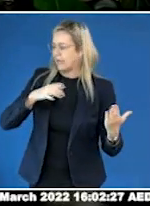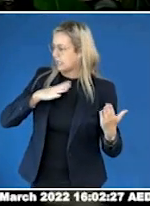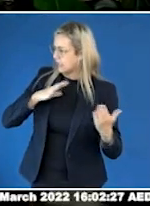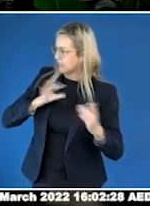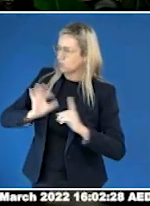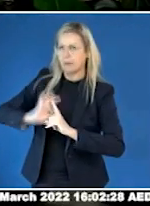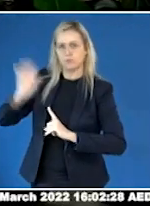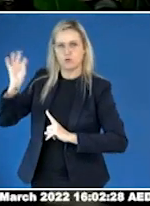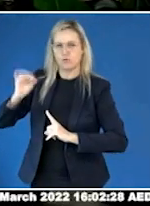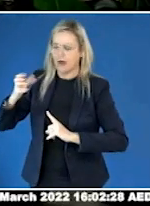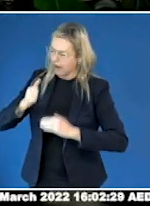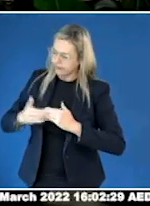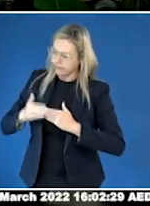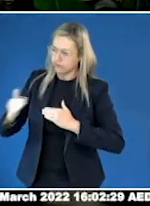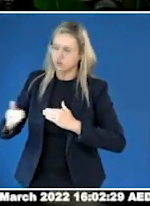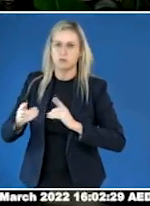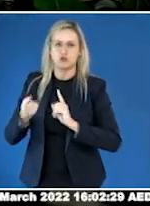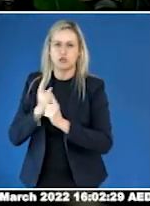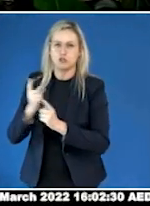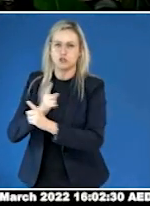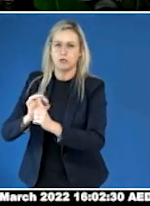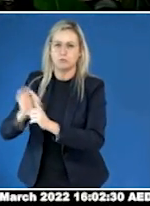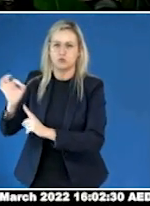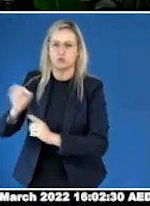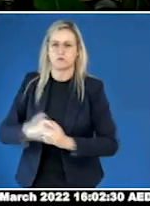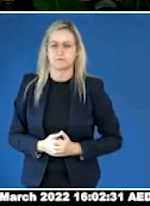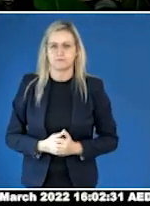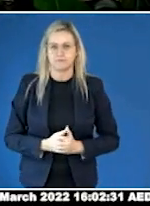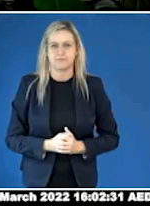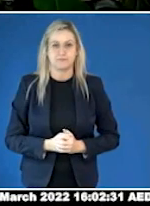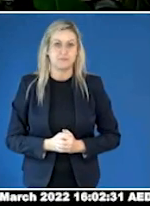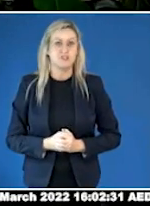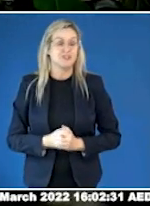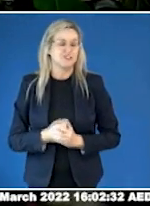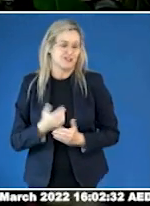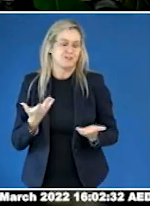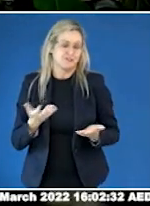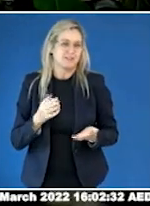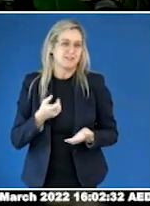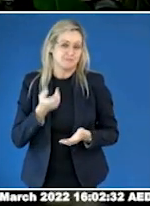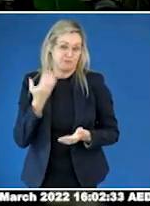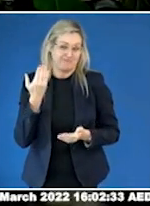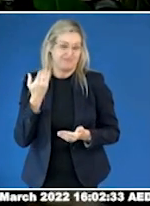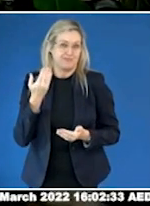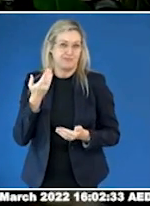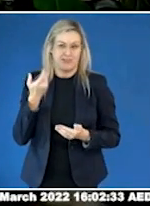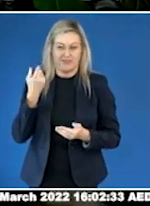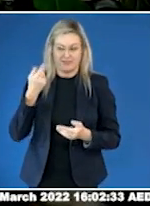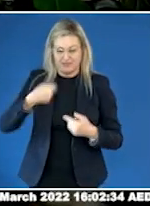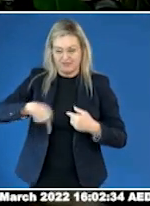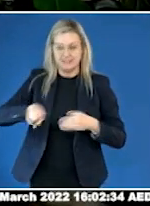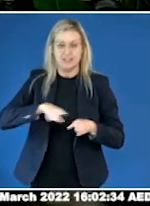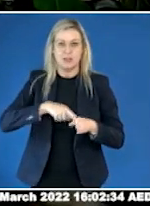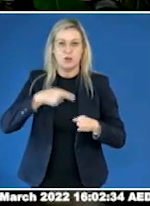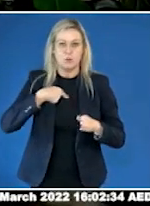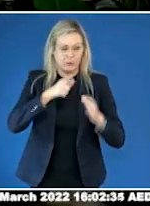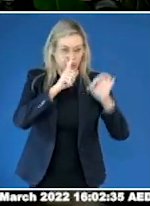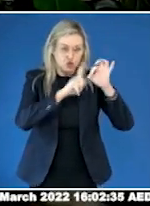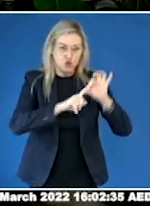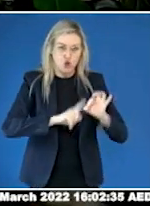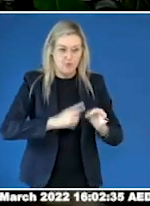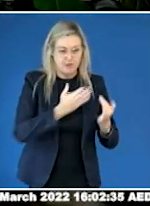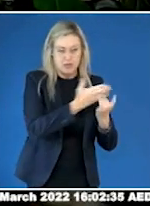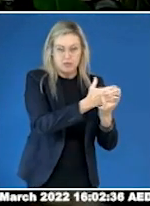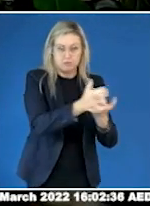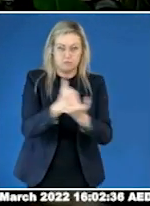So, like I said, at the start of the year, we did put out a survey. We asked questions about domestic family and sexual violence. The structure